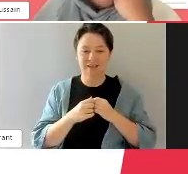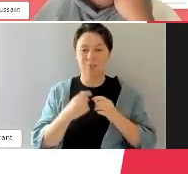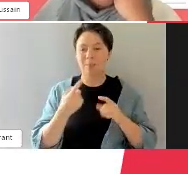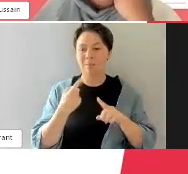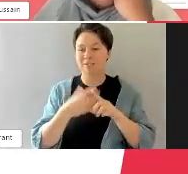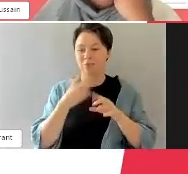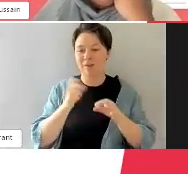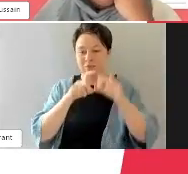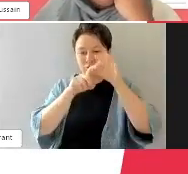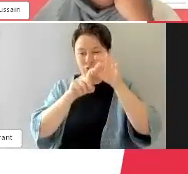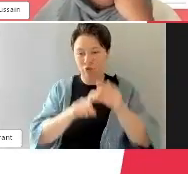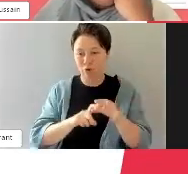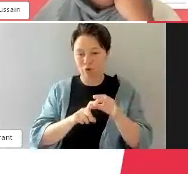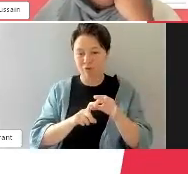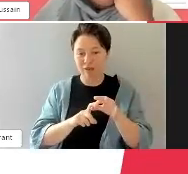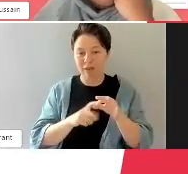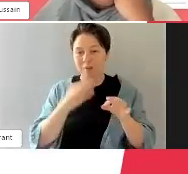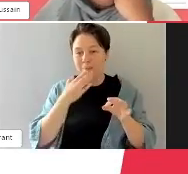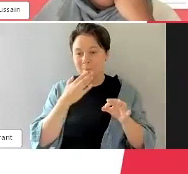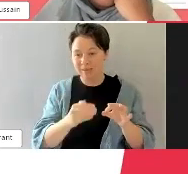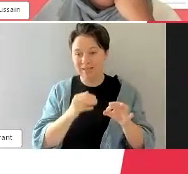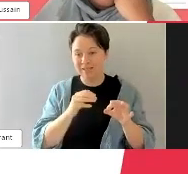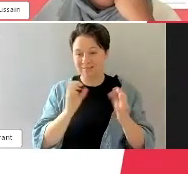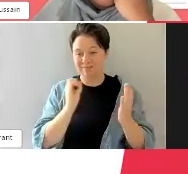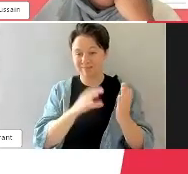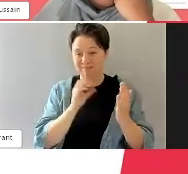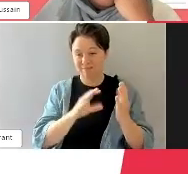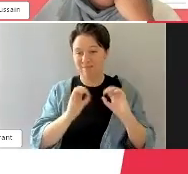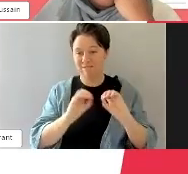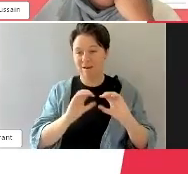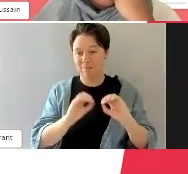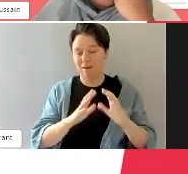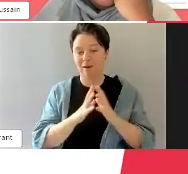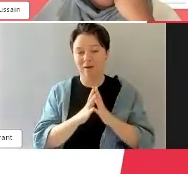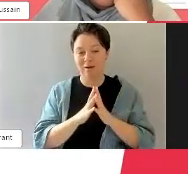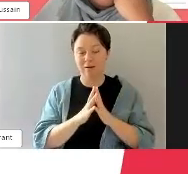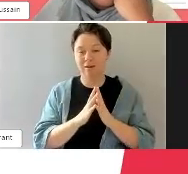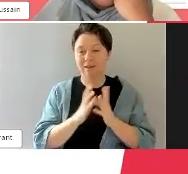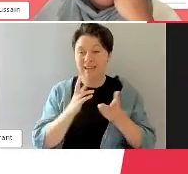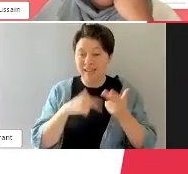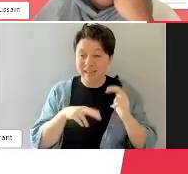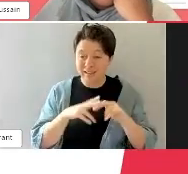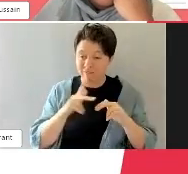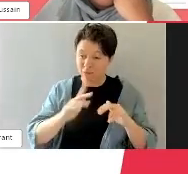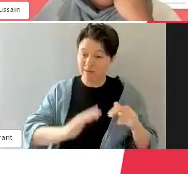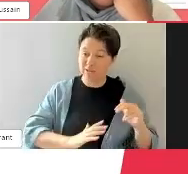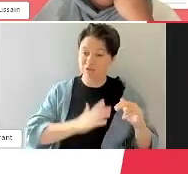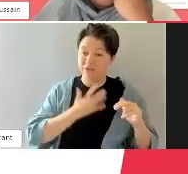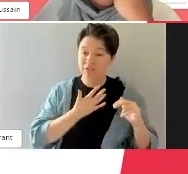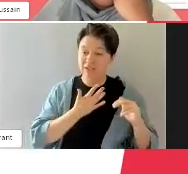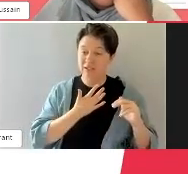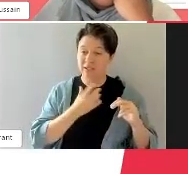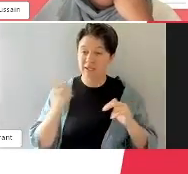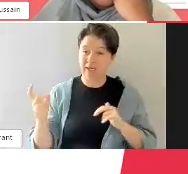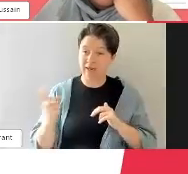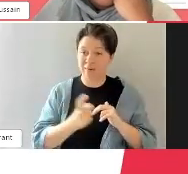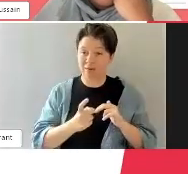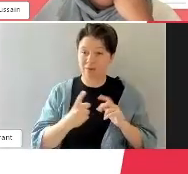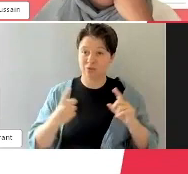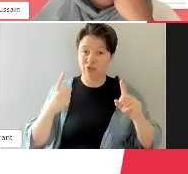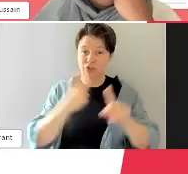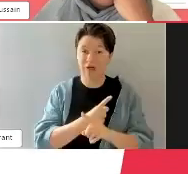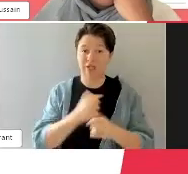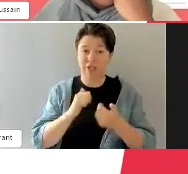survey. It'd be really great to keep that chatter going and to give us that. Uh, and also if you're interested, uh, in attending that change again,